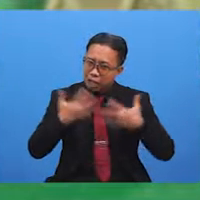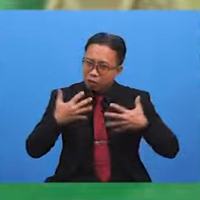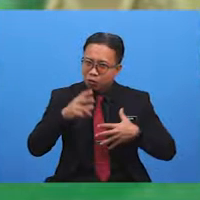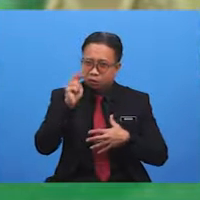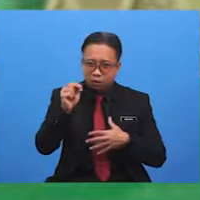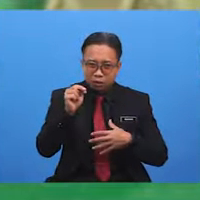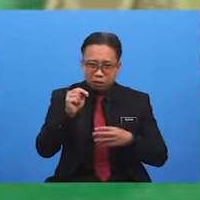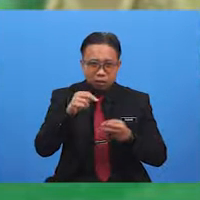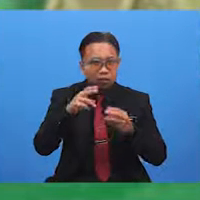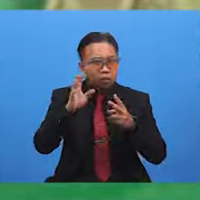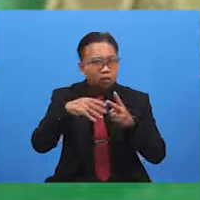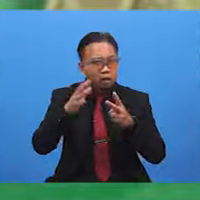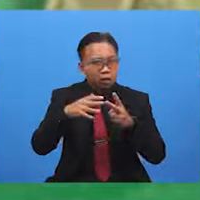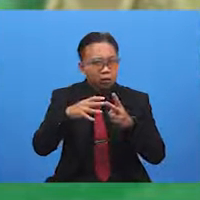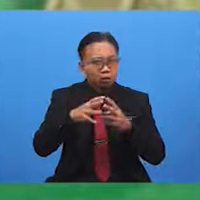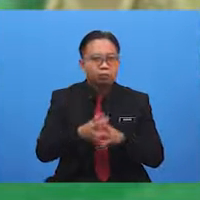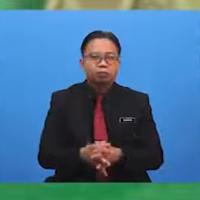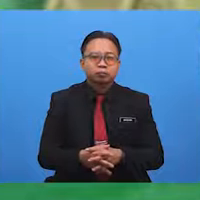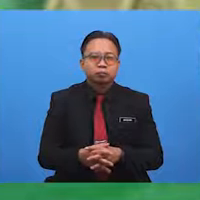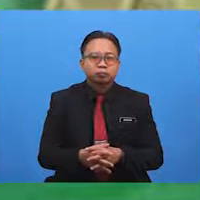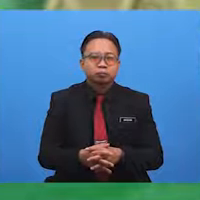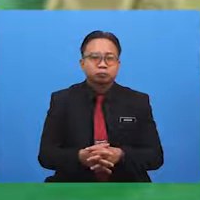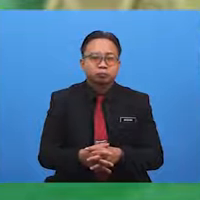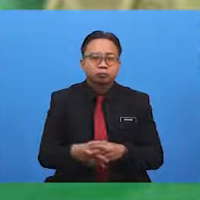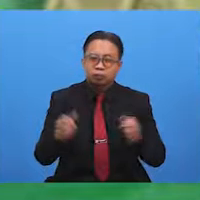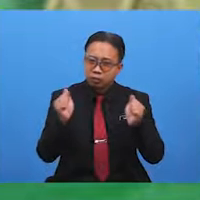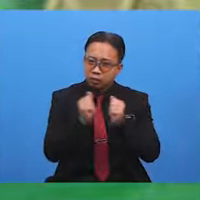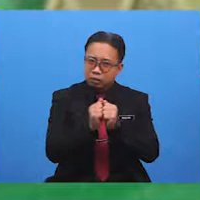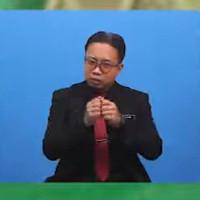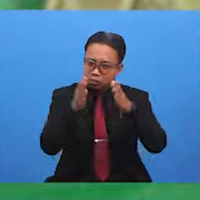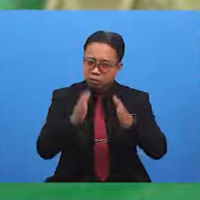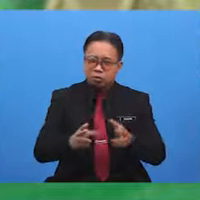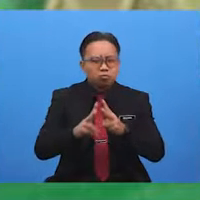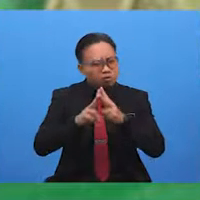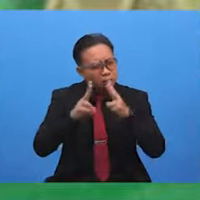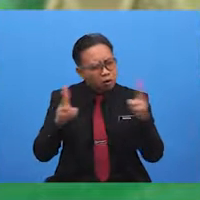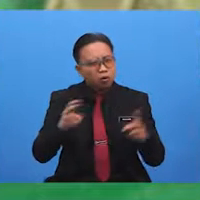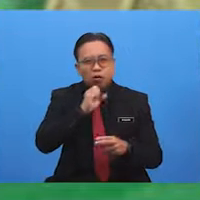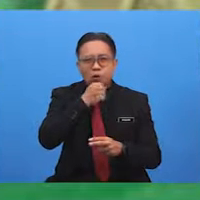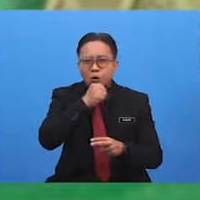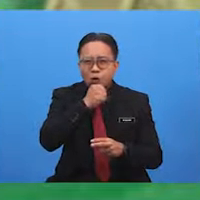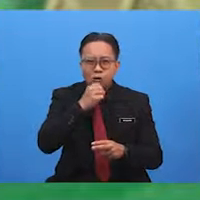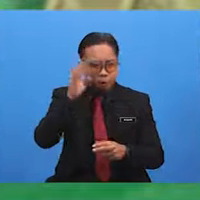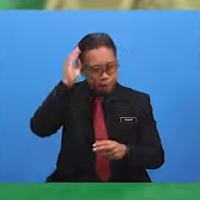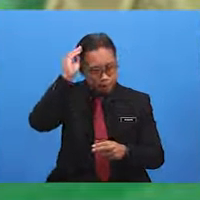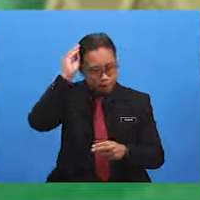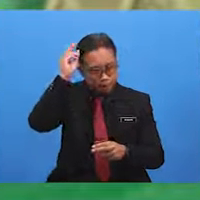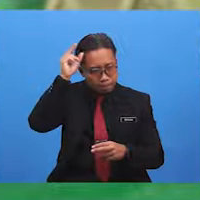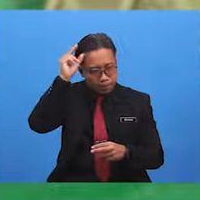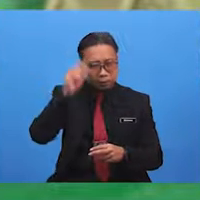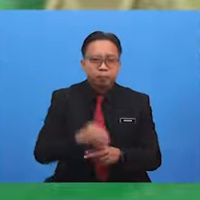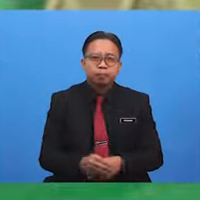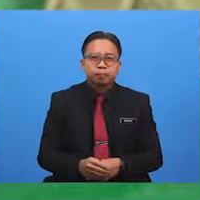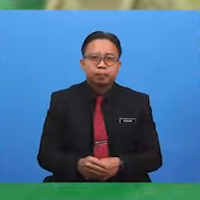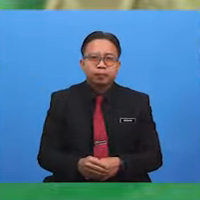had disobeyed her mother, she would end up marrying a very old man. I think that's